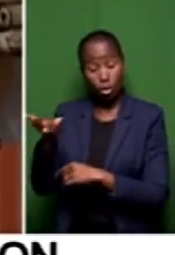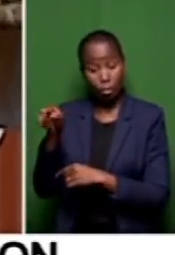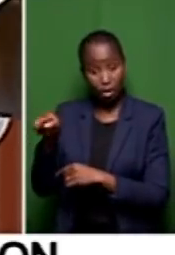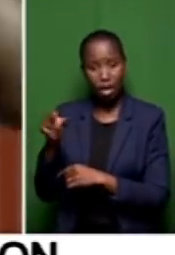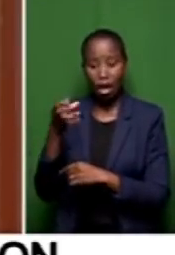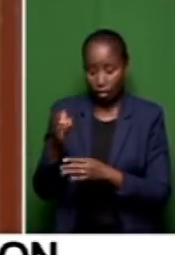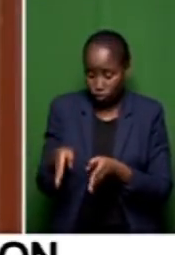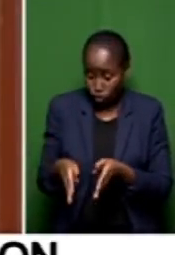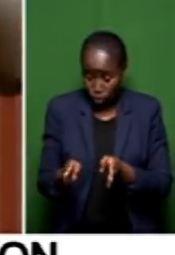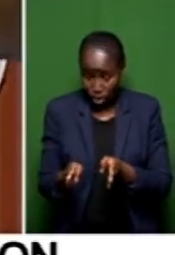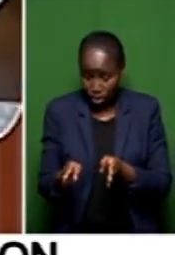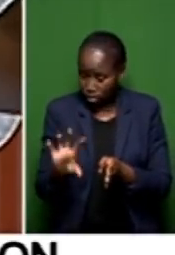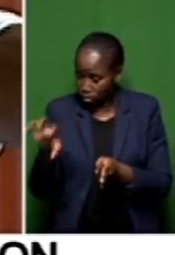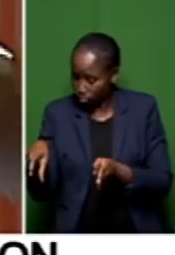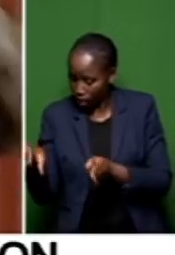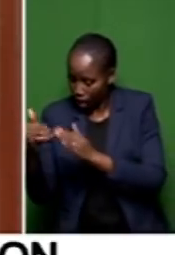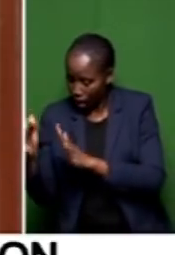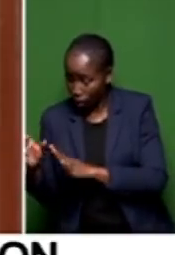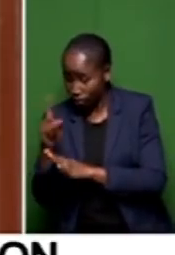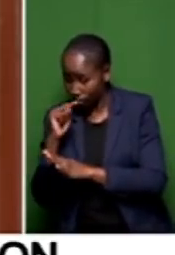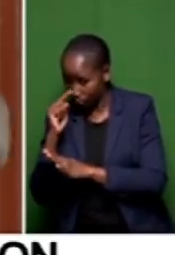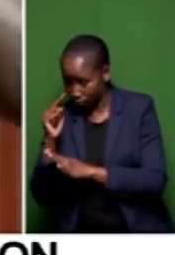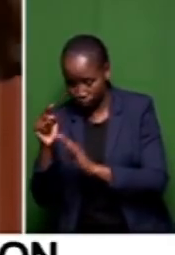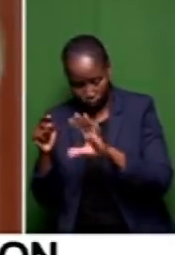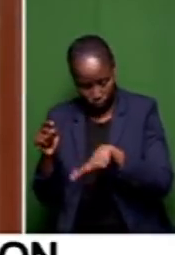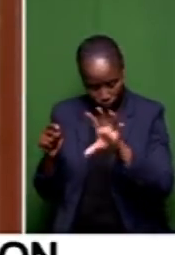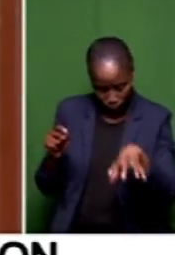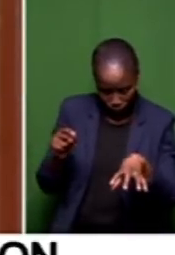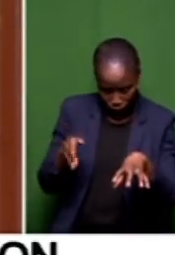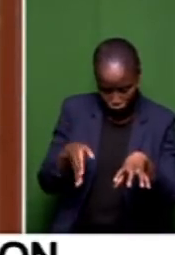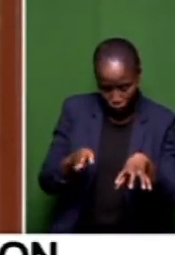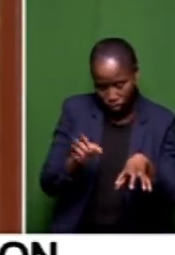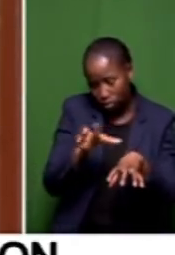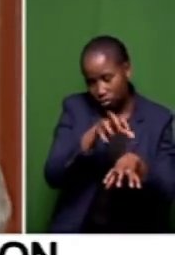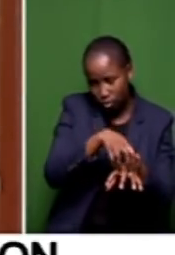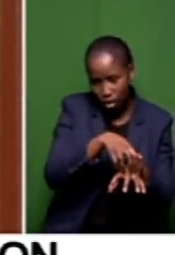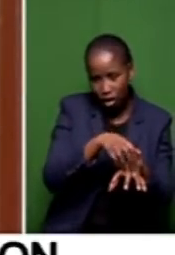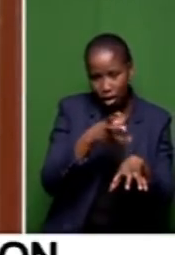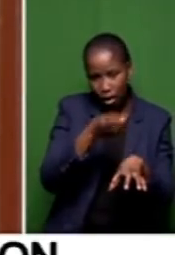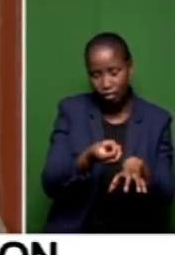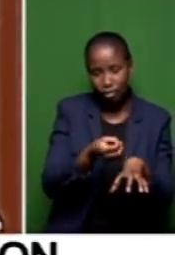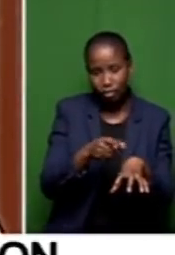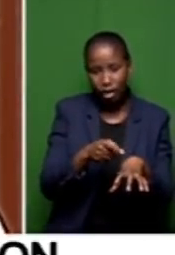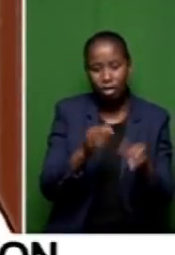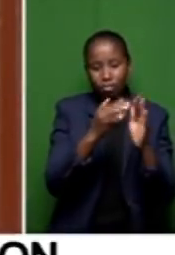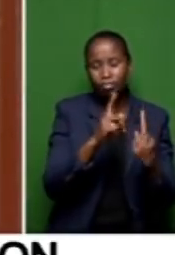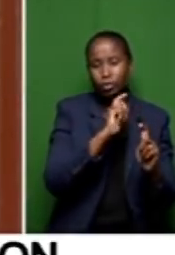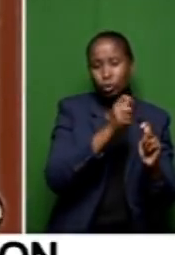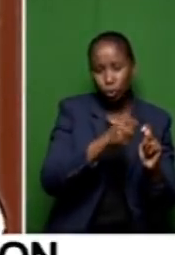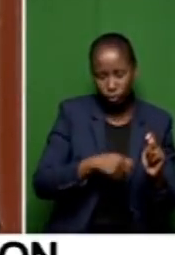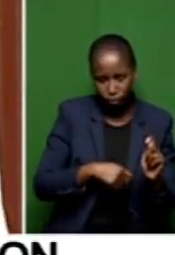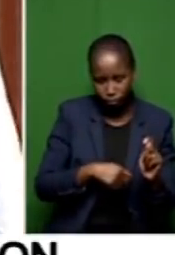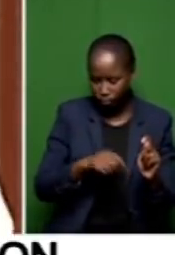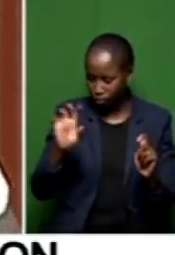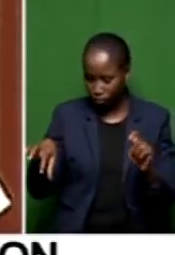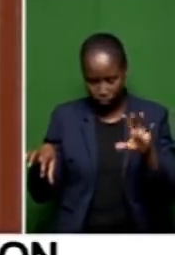the street, it's their houses. And another side, just another side of the street, it's informal settlements. Where